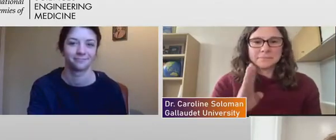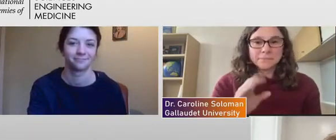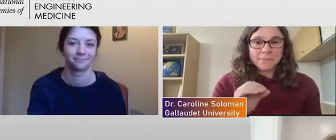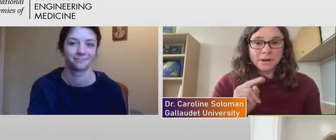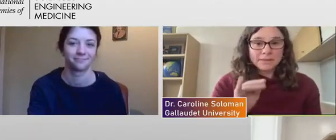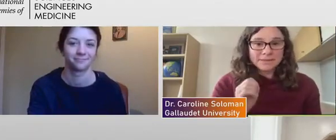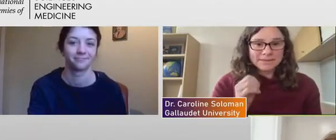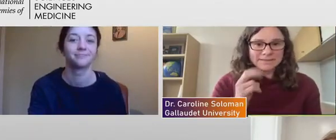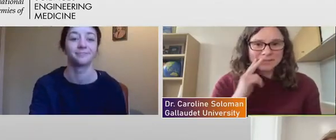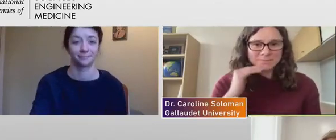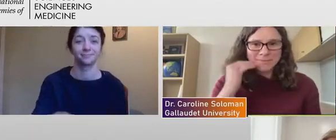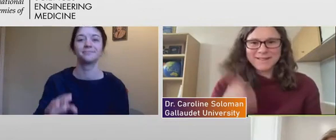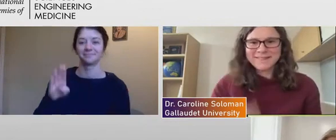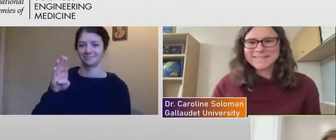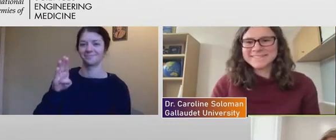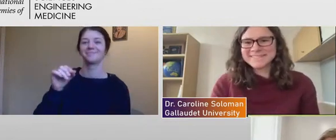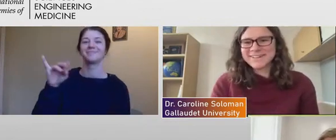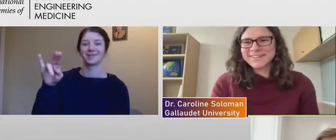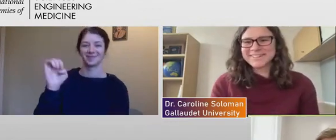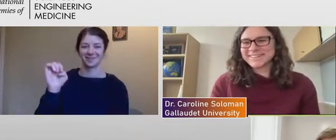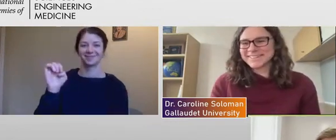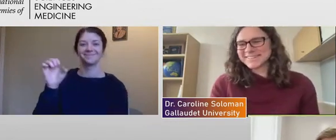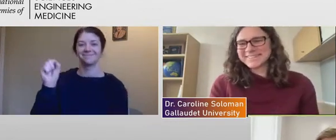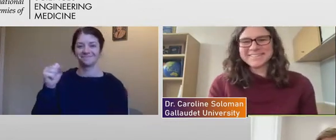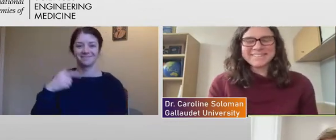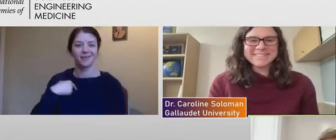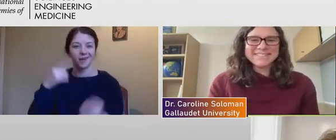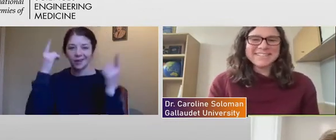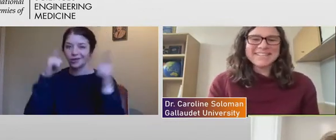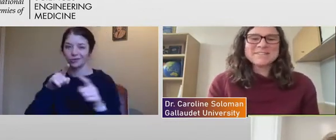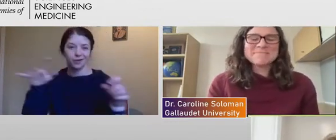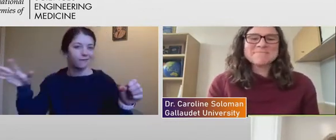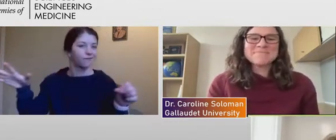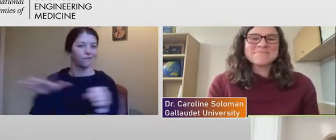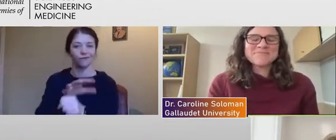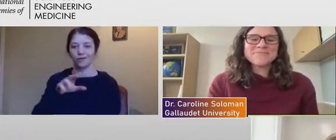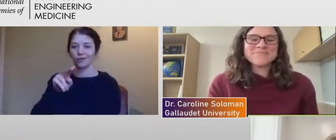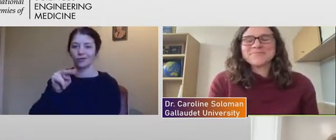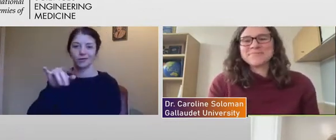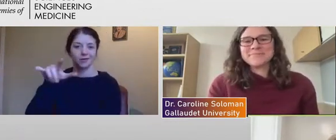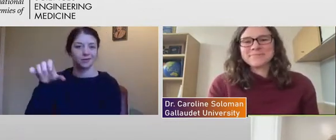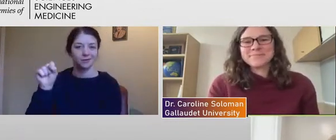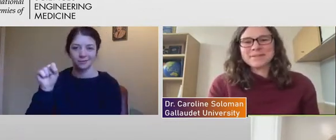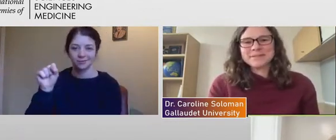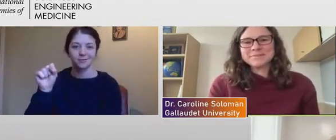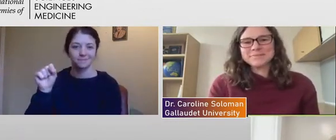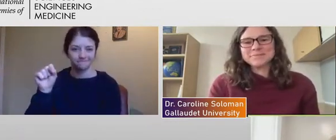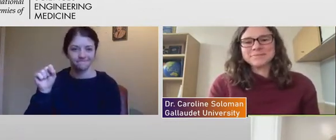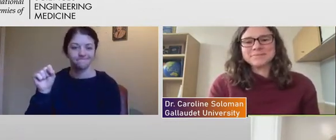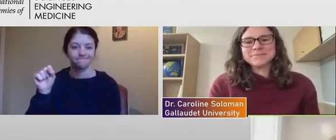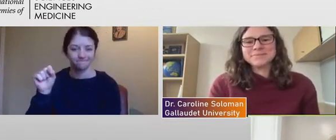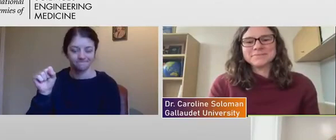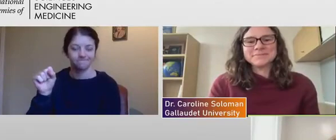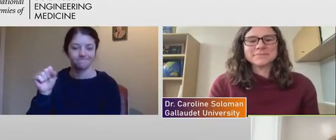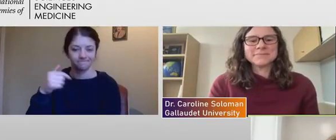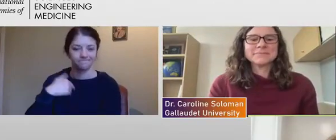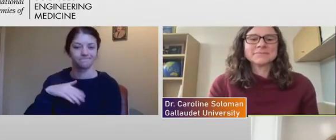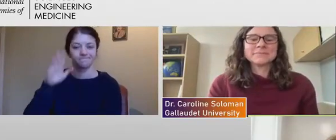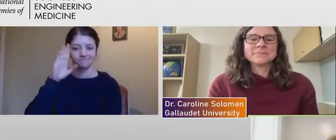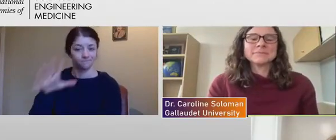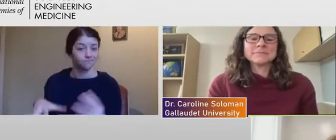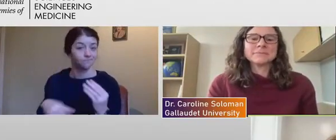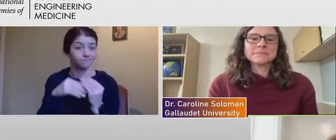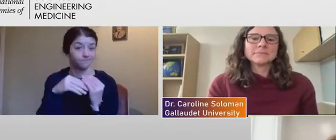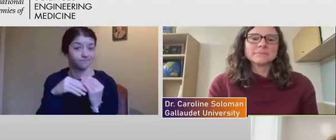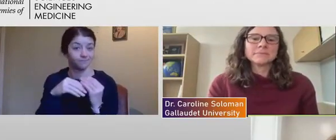This is Bonnie. Nils, I agree completely with everything you said. You know, I would add to that,